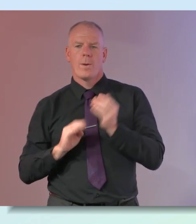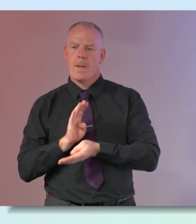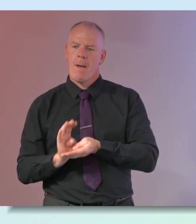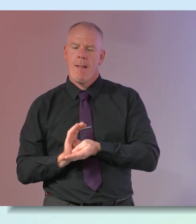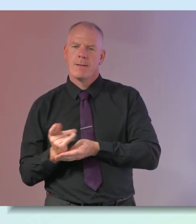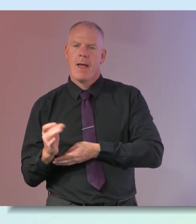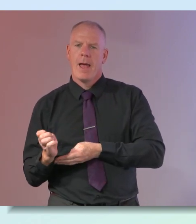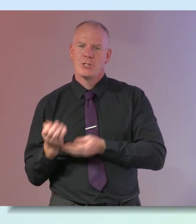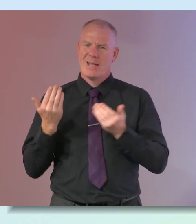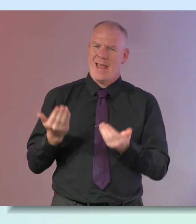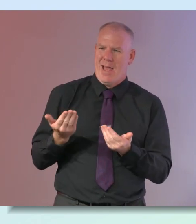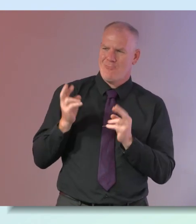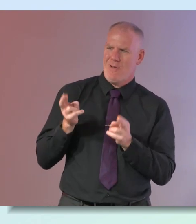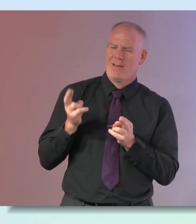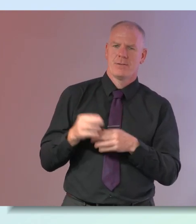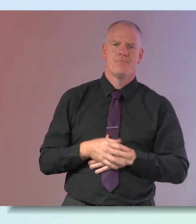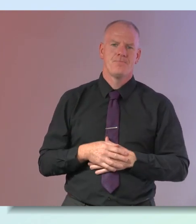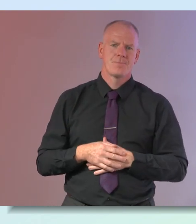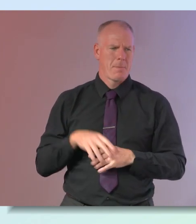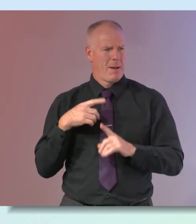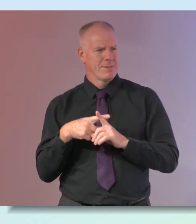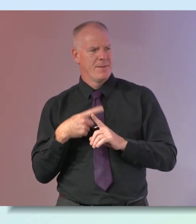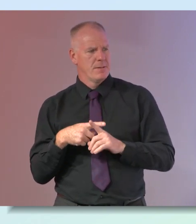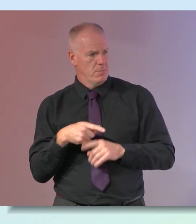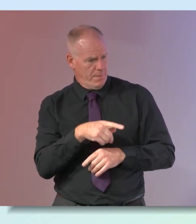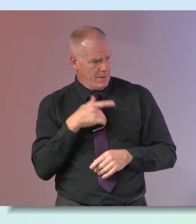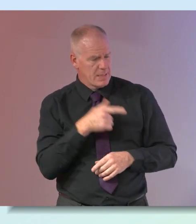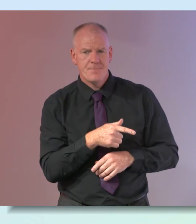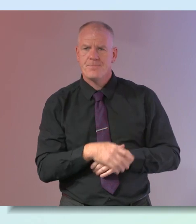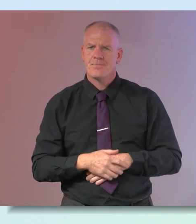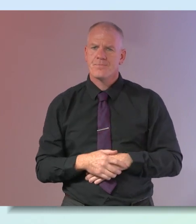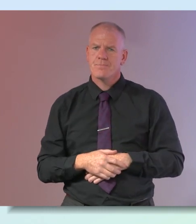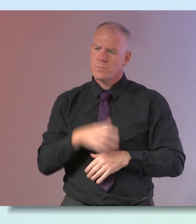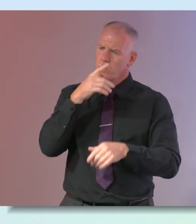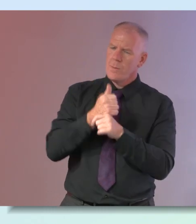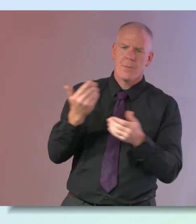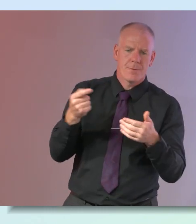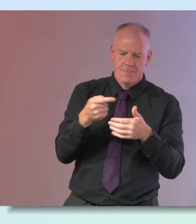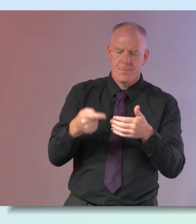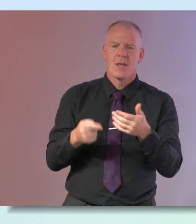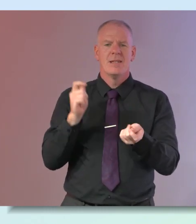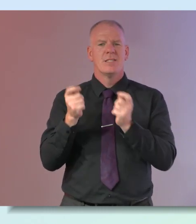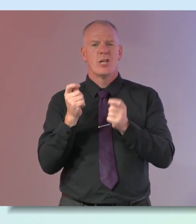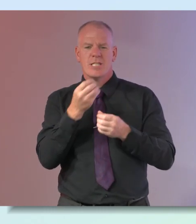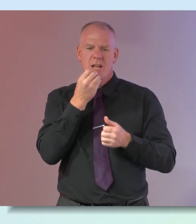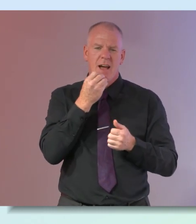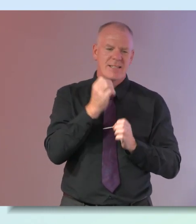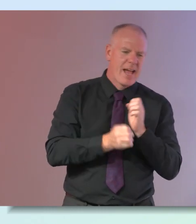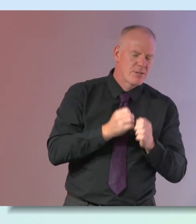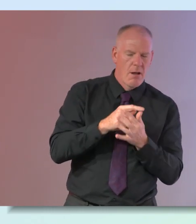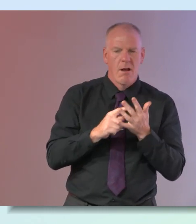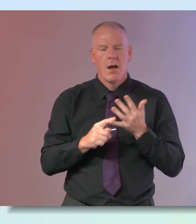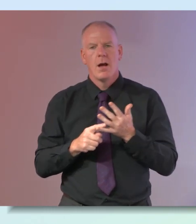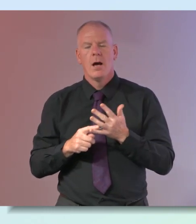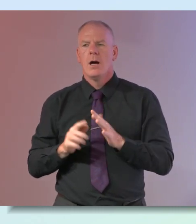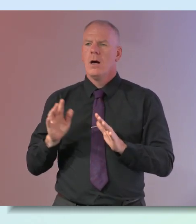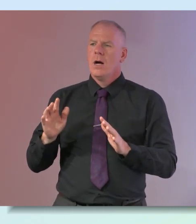much a now thing and i think it's a very positive thing do you think that you know we talk about changing you know diet and exercise instead of